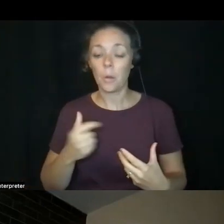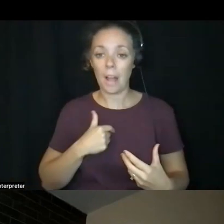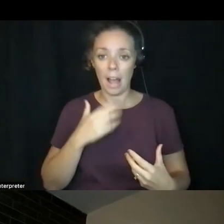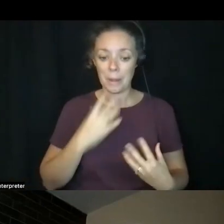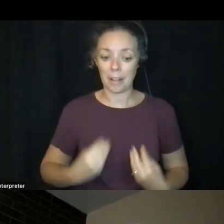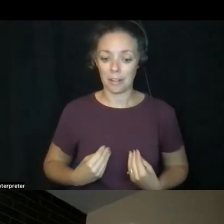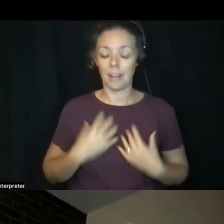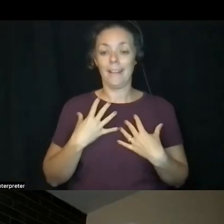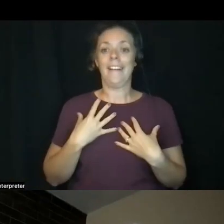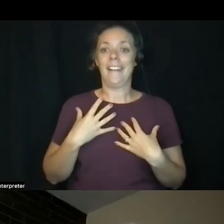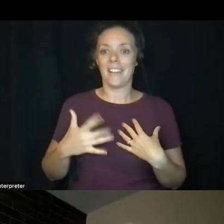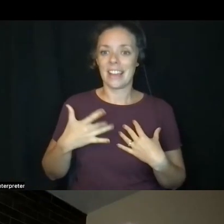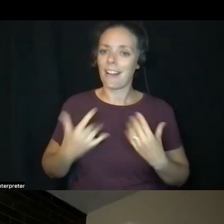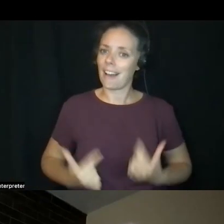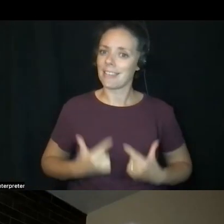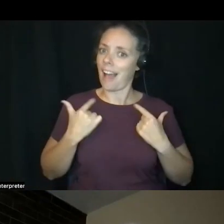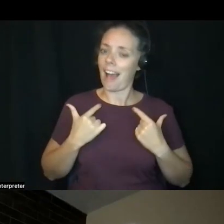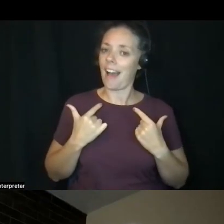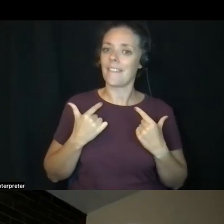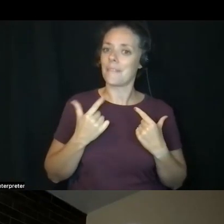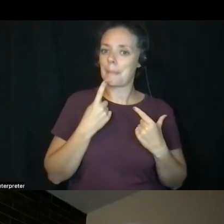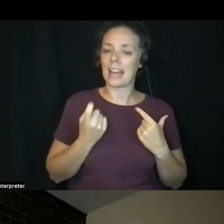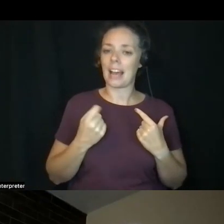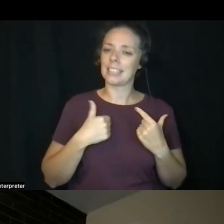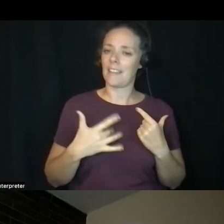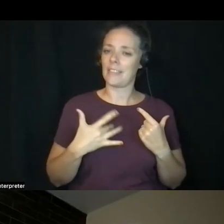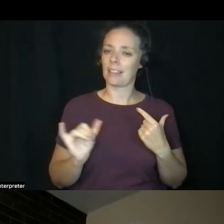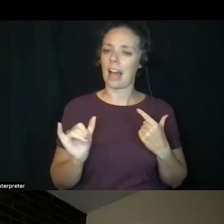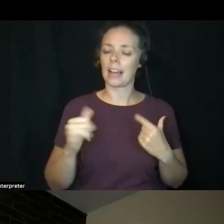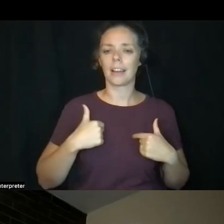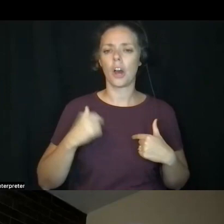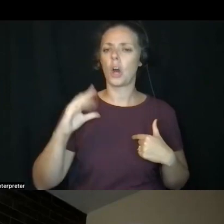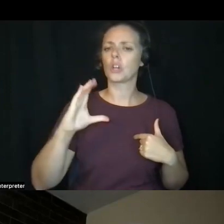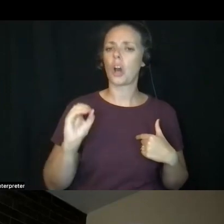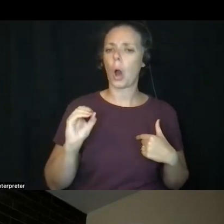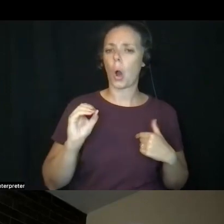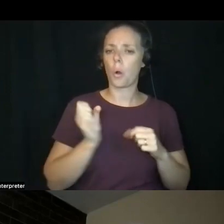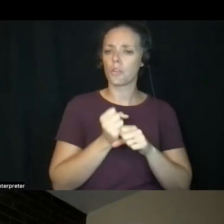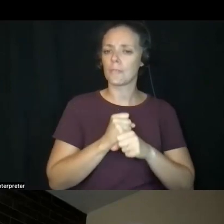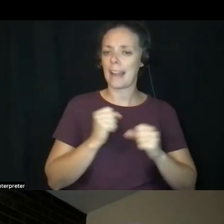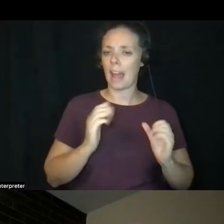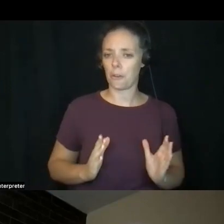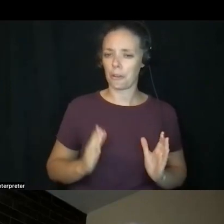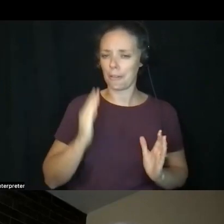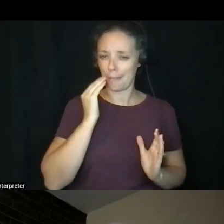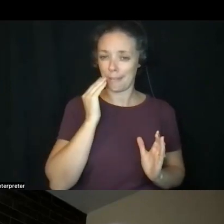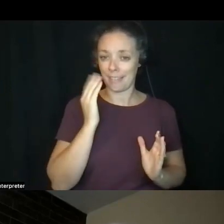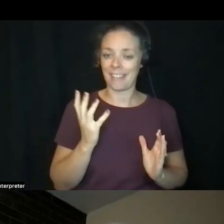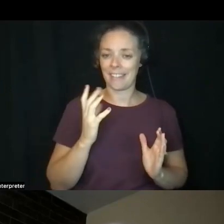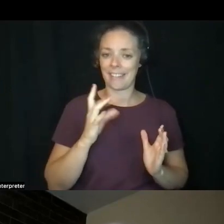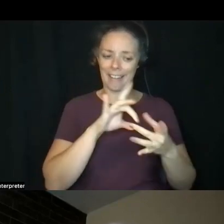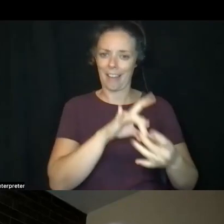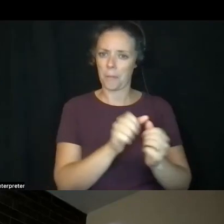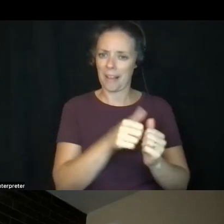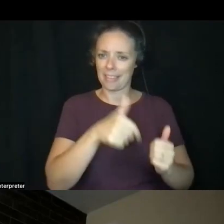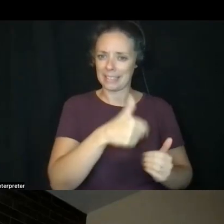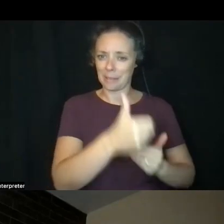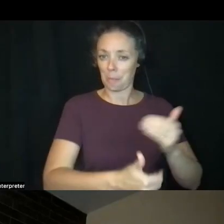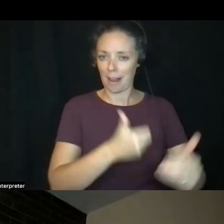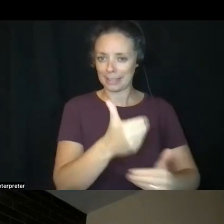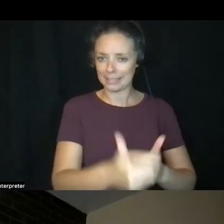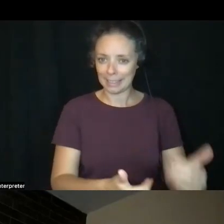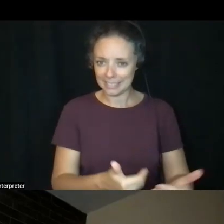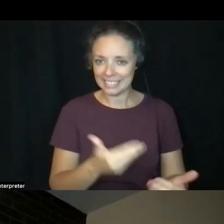guess, by that sort of co-creator kind of aspect of this process because